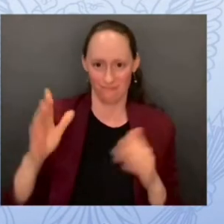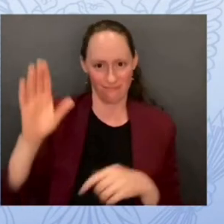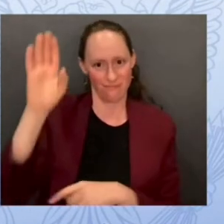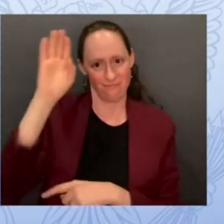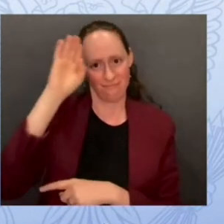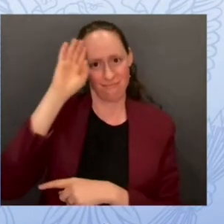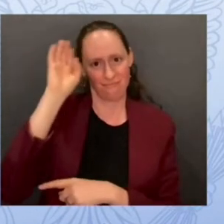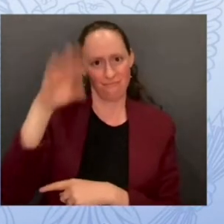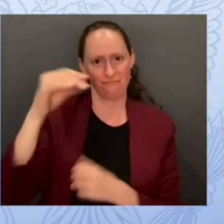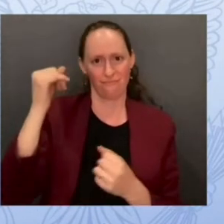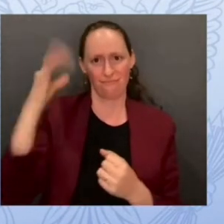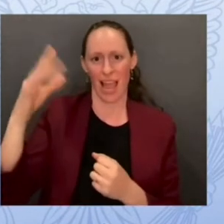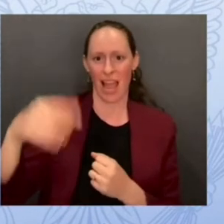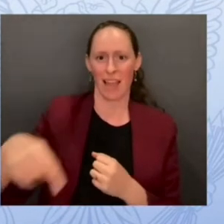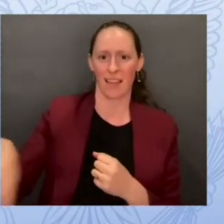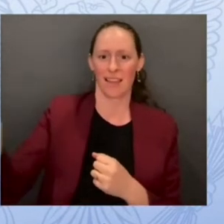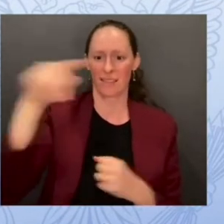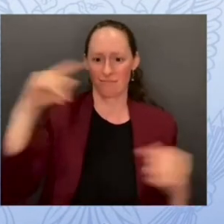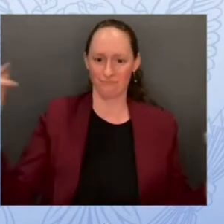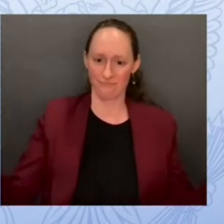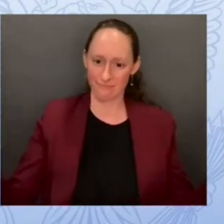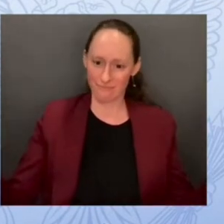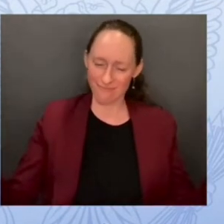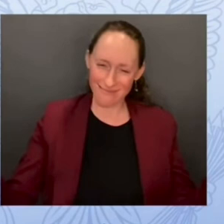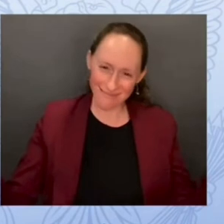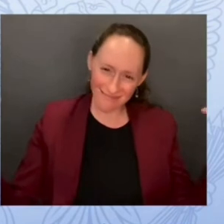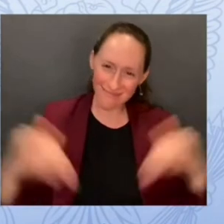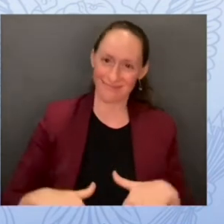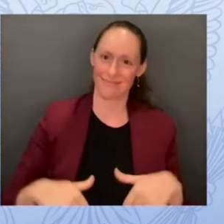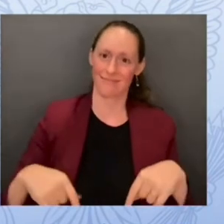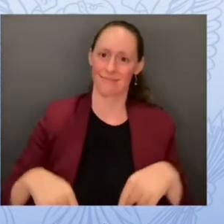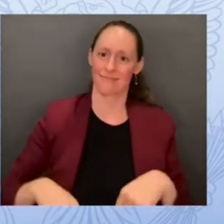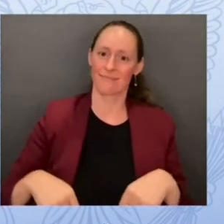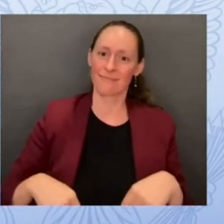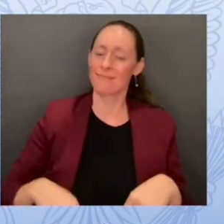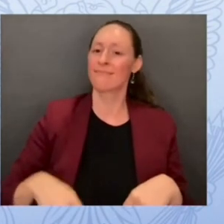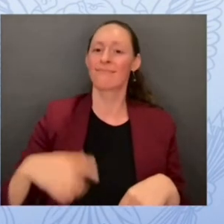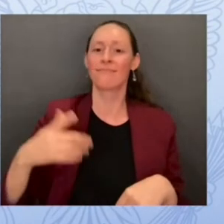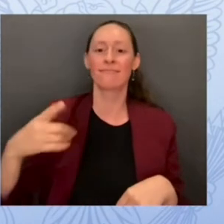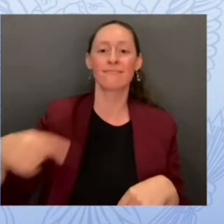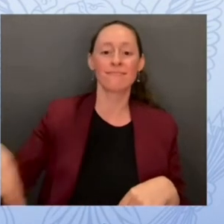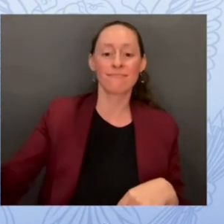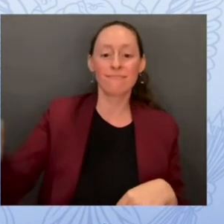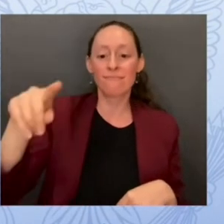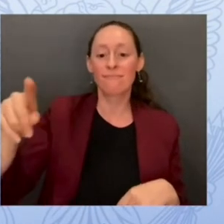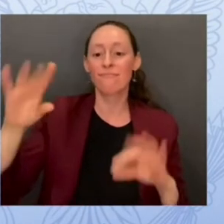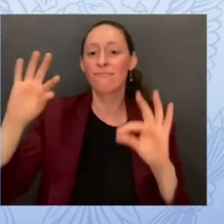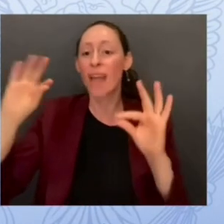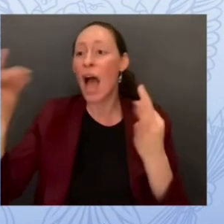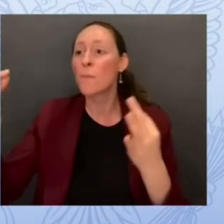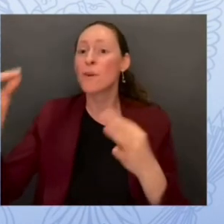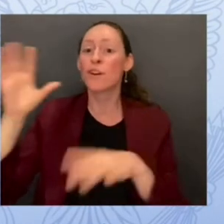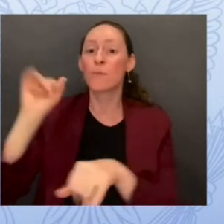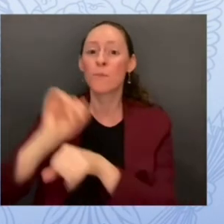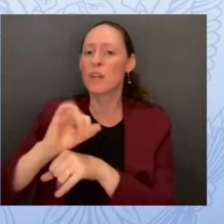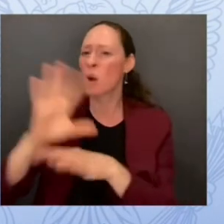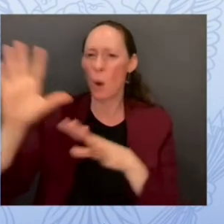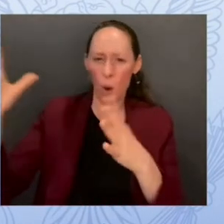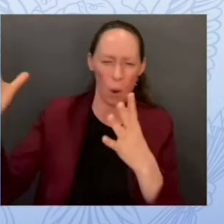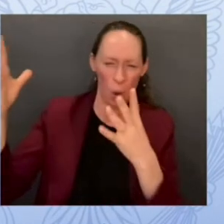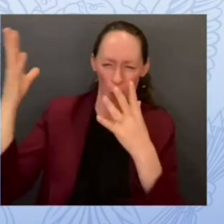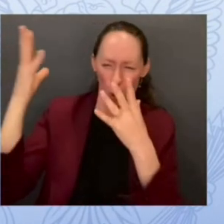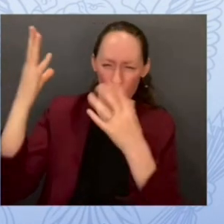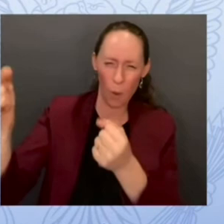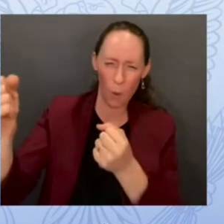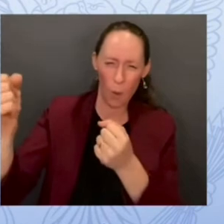and haven't taken time away from your family and other necessary work so we're grateful to all of you for giving us